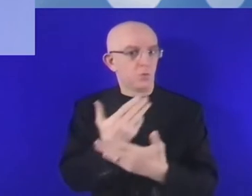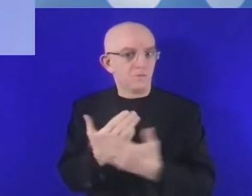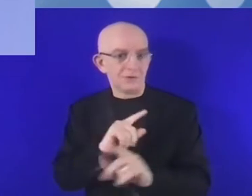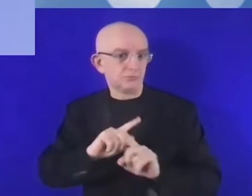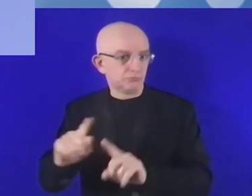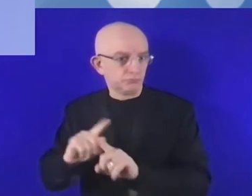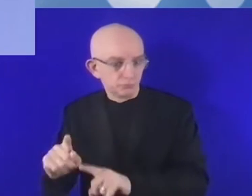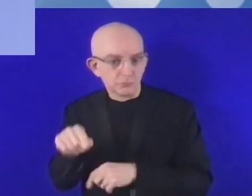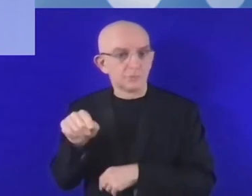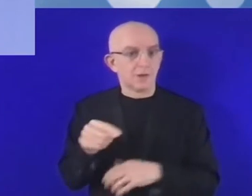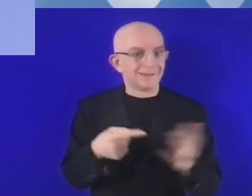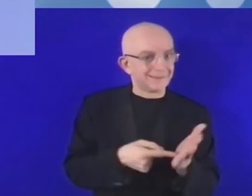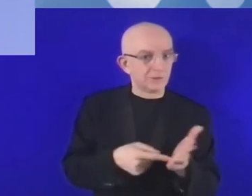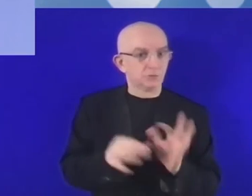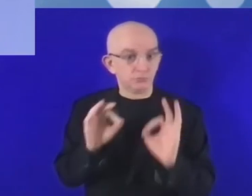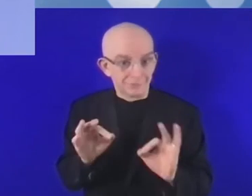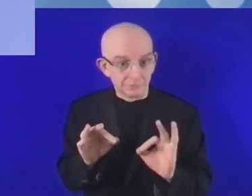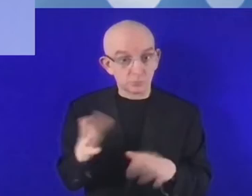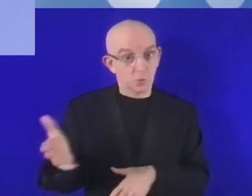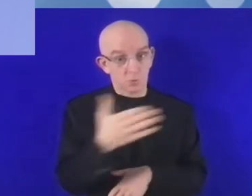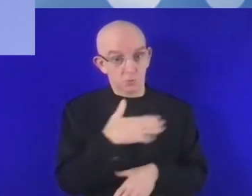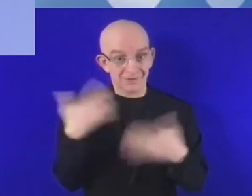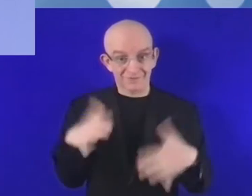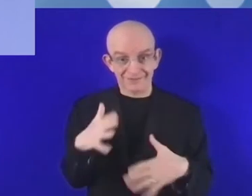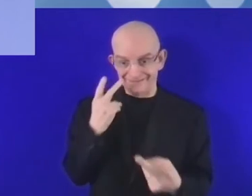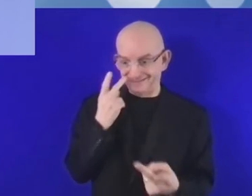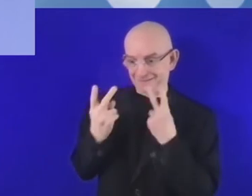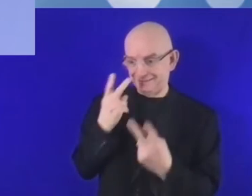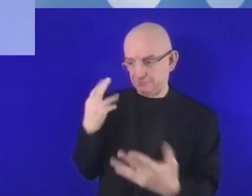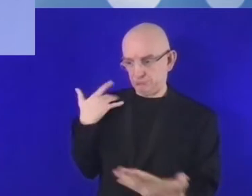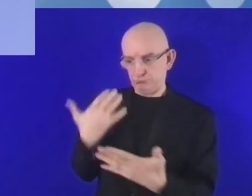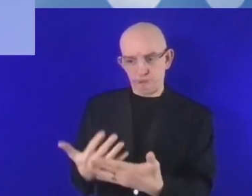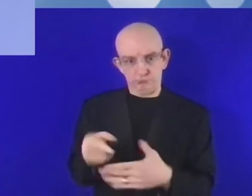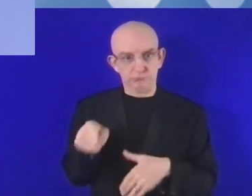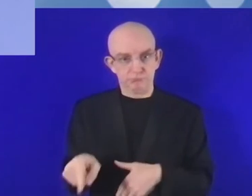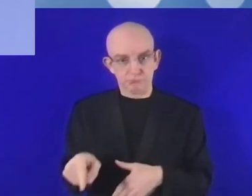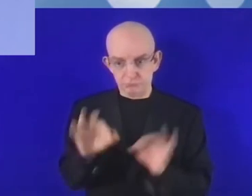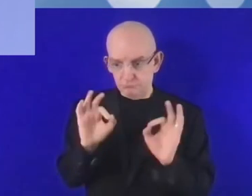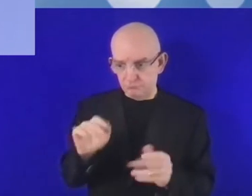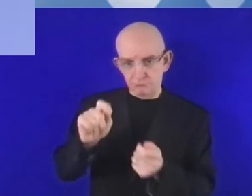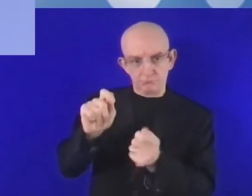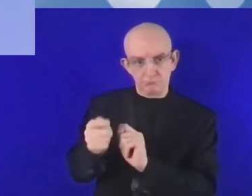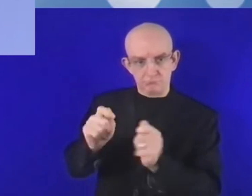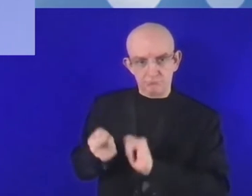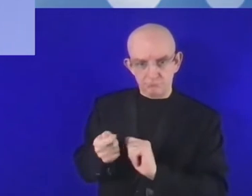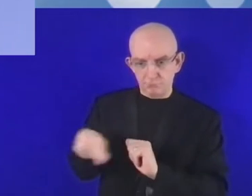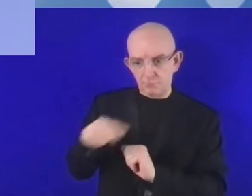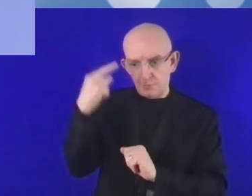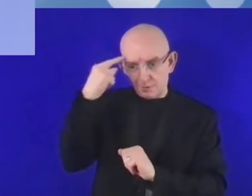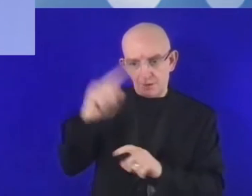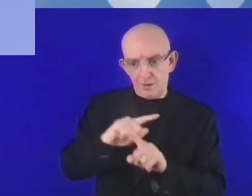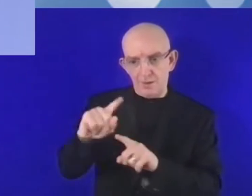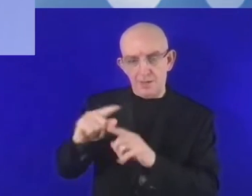policymakers, designing stronger governance coordination, multi-stakeholder